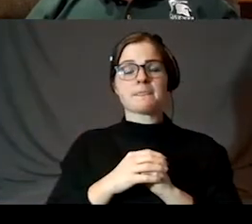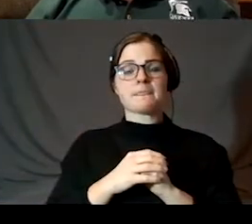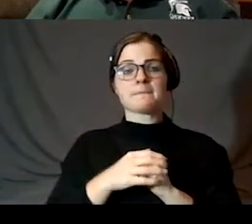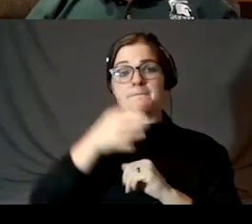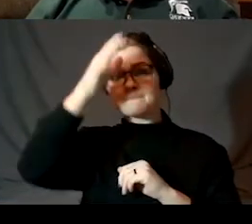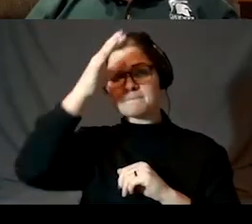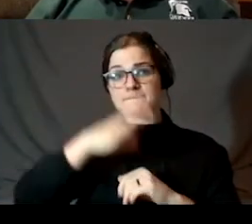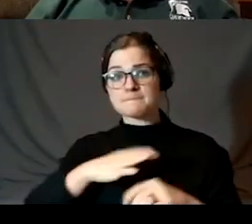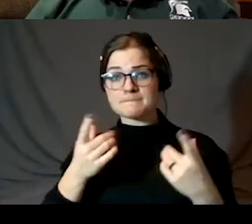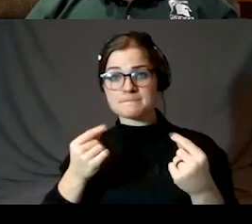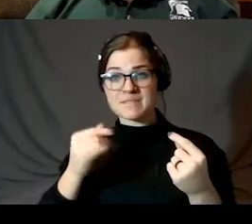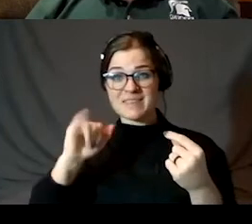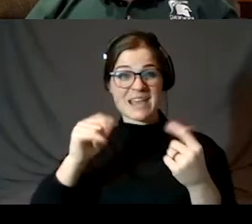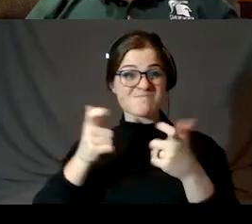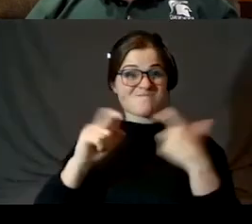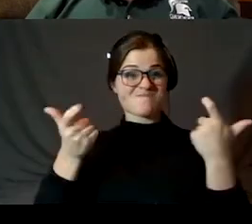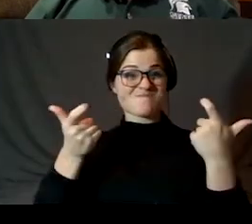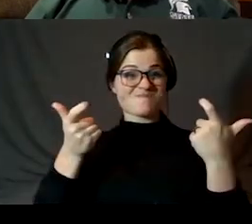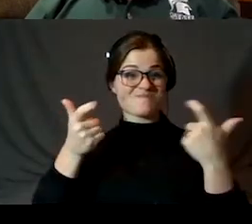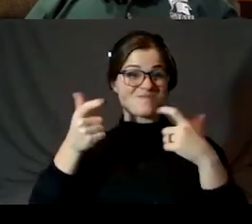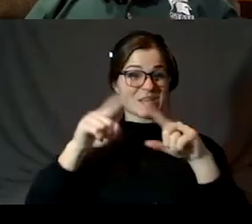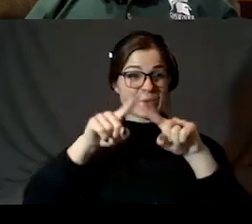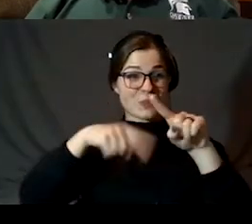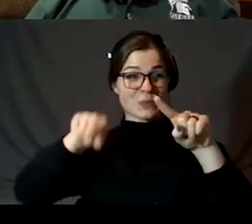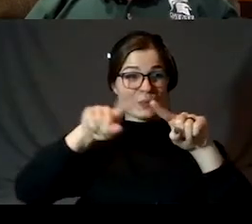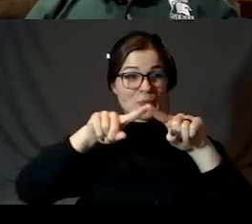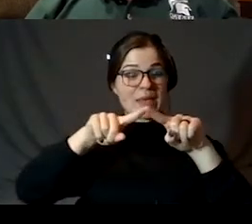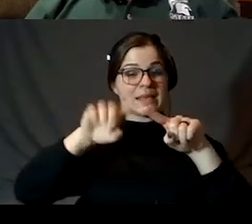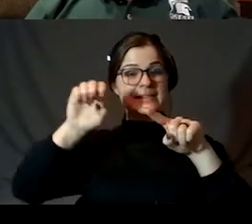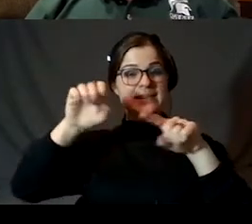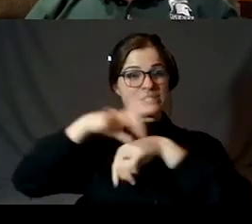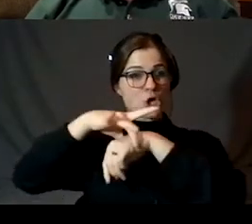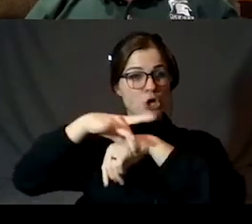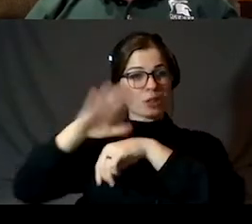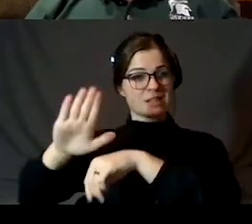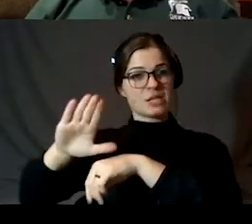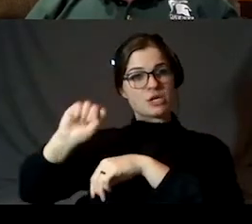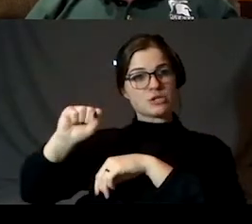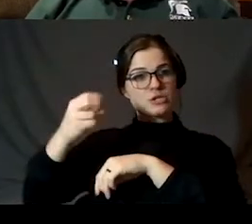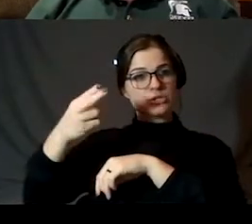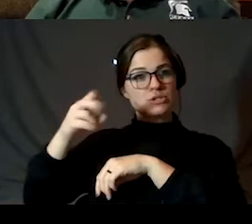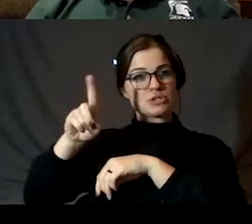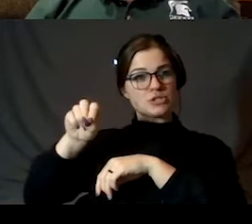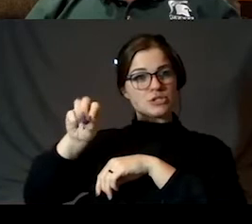this big circle here is the earth's shadow. Normally we look at this as the total eclipse when the moon is completely in the shadow,